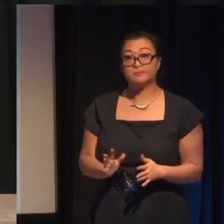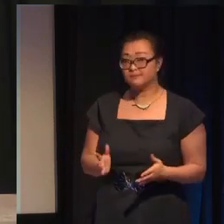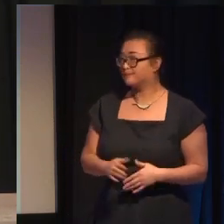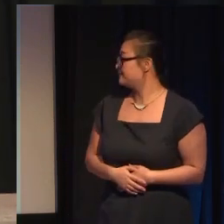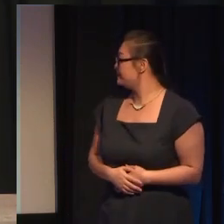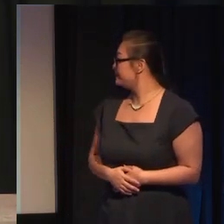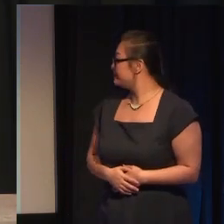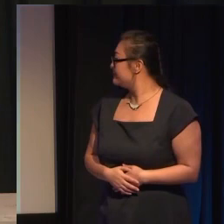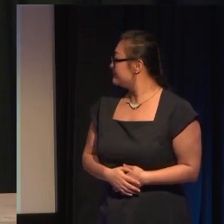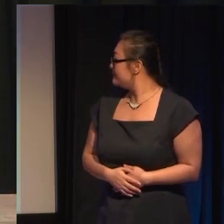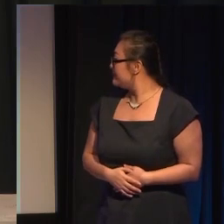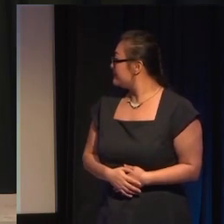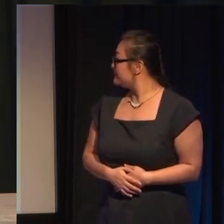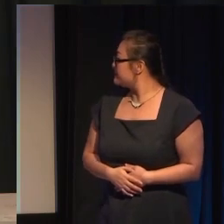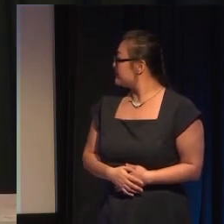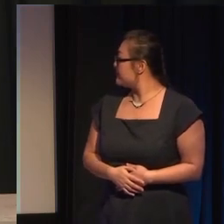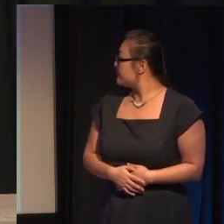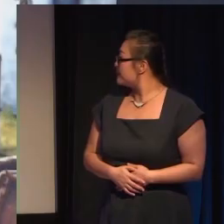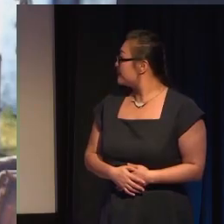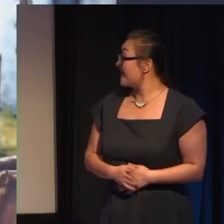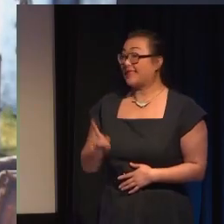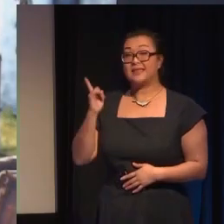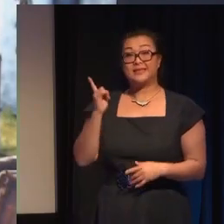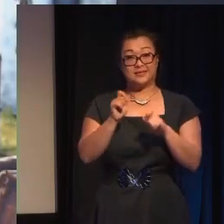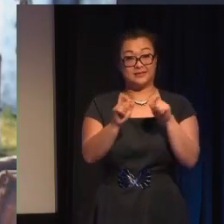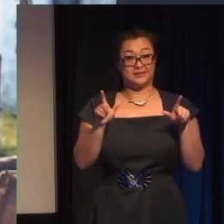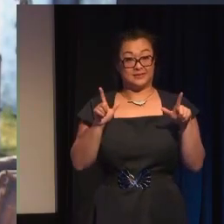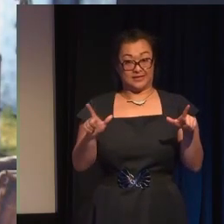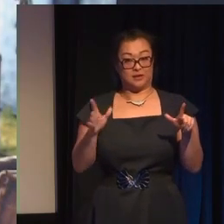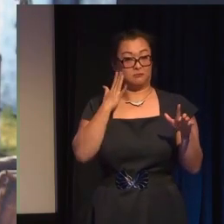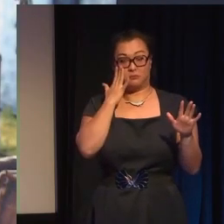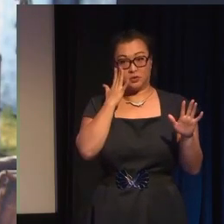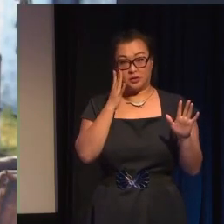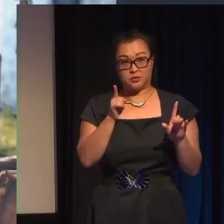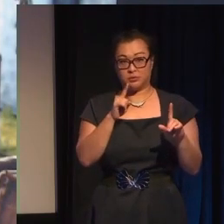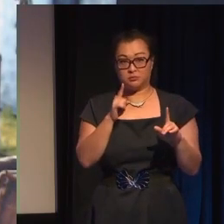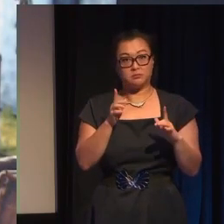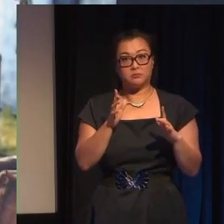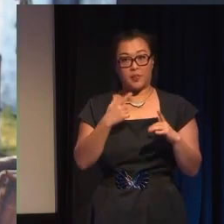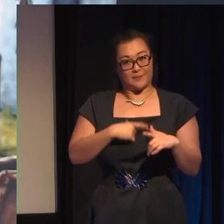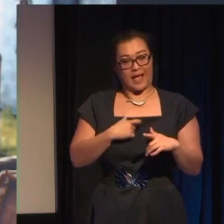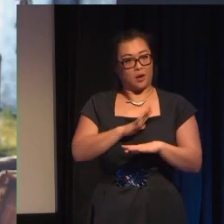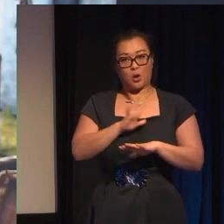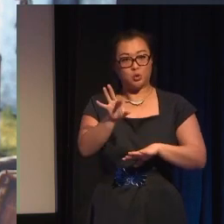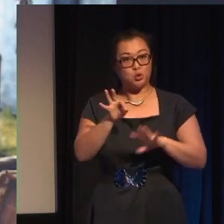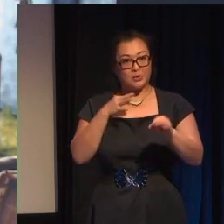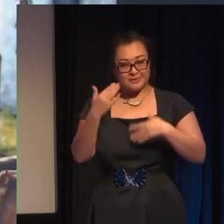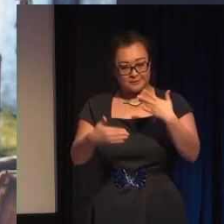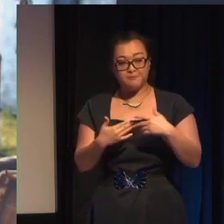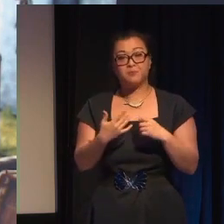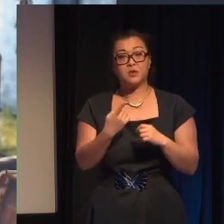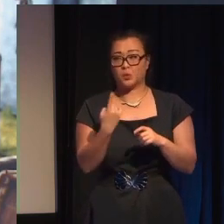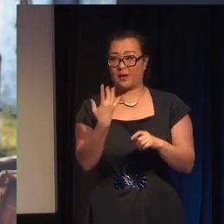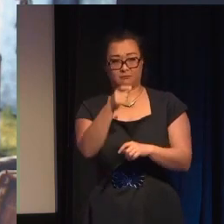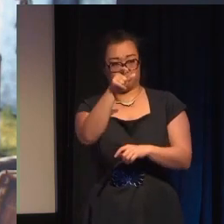and you have no say at all in how this scene plays out so when a police officer whom you're trying to distract from something he's